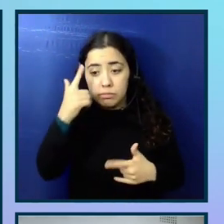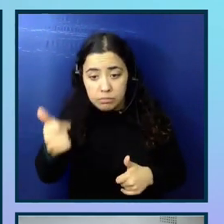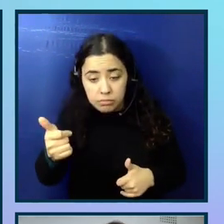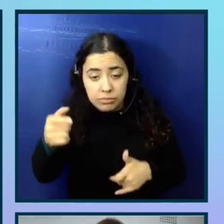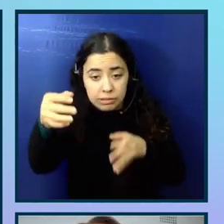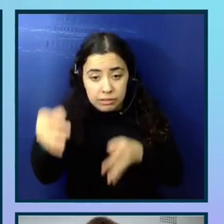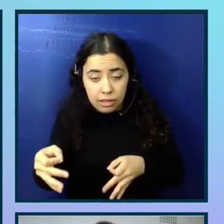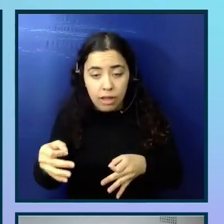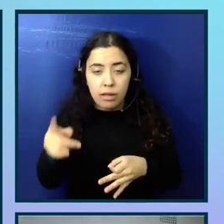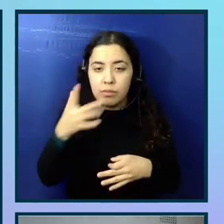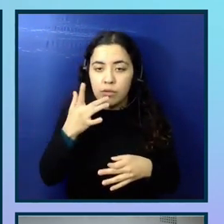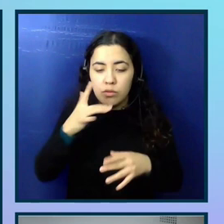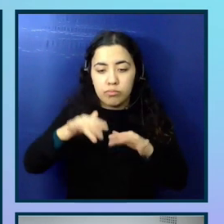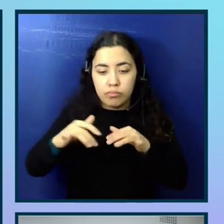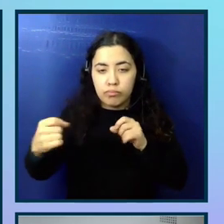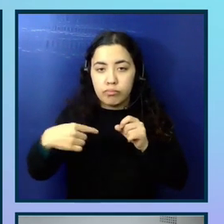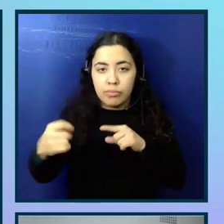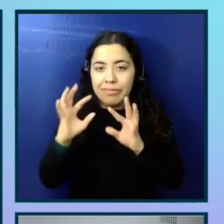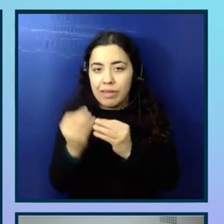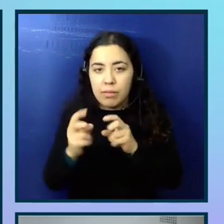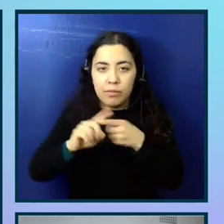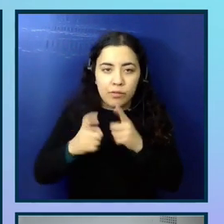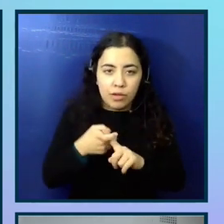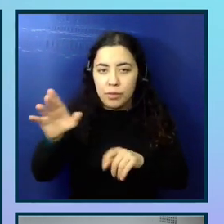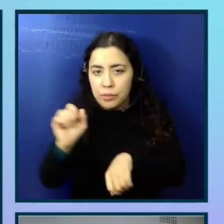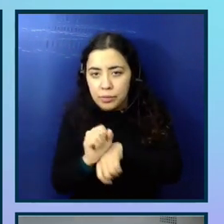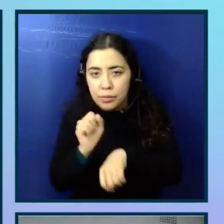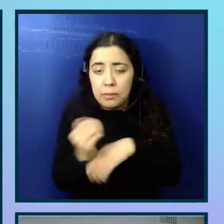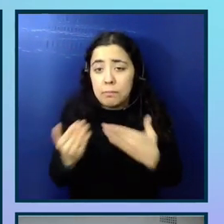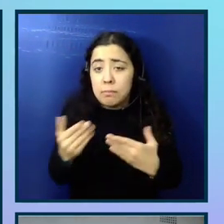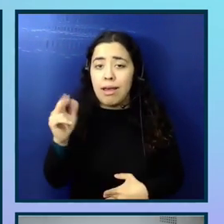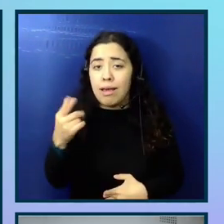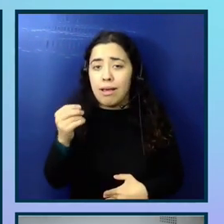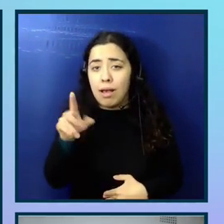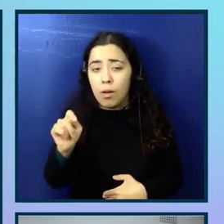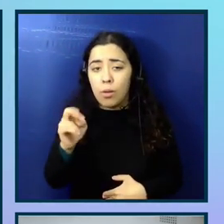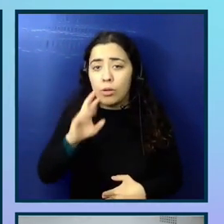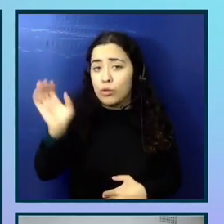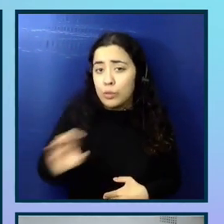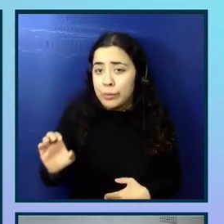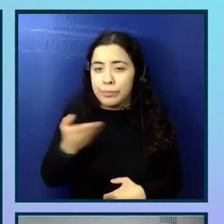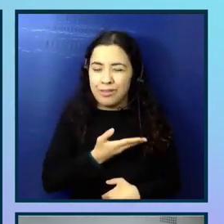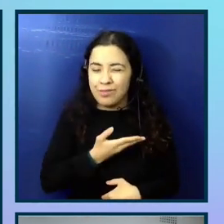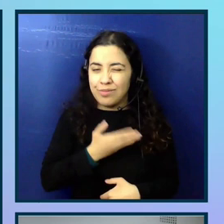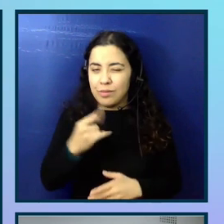they use to chat with family and friends at work. So this might be Google Hangout, like what's shown here.